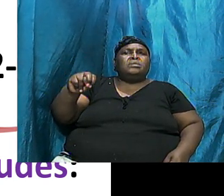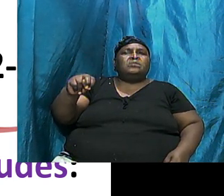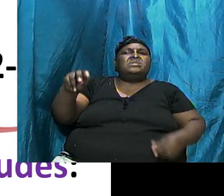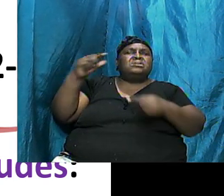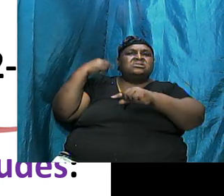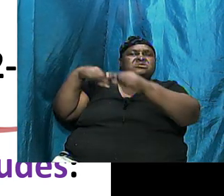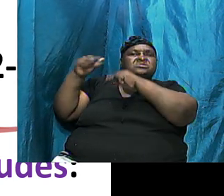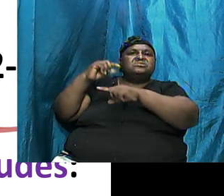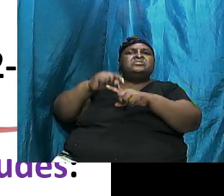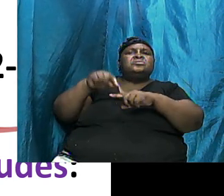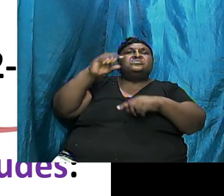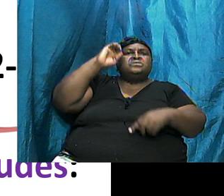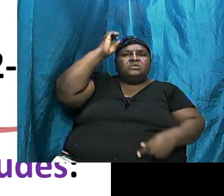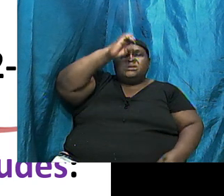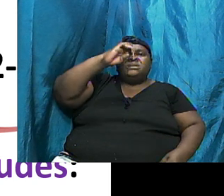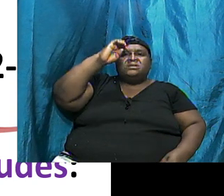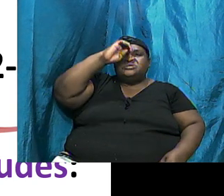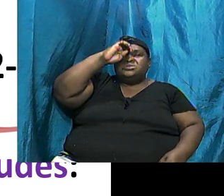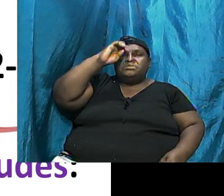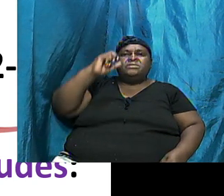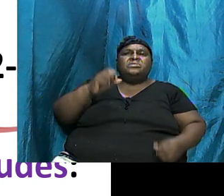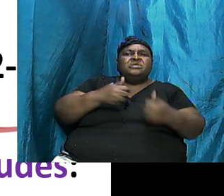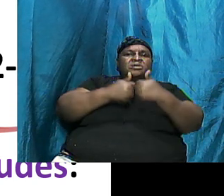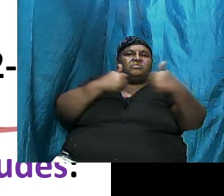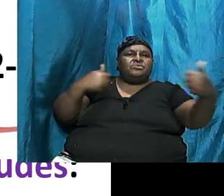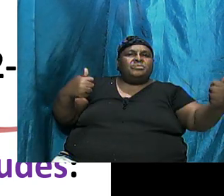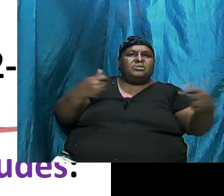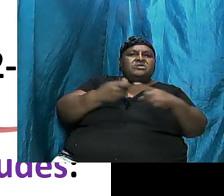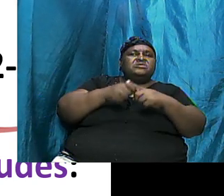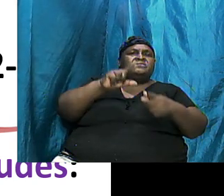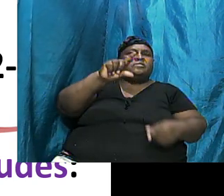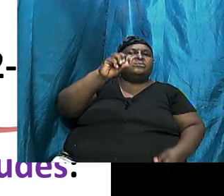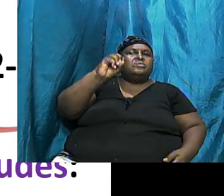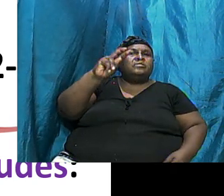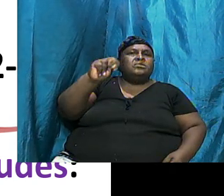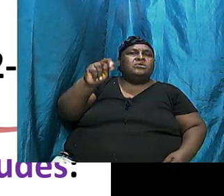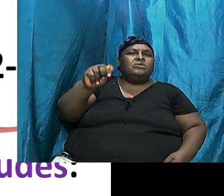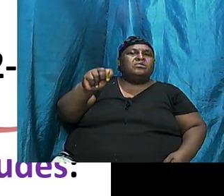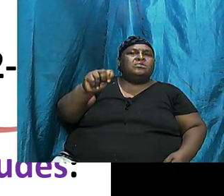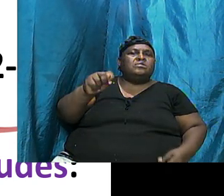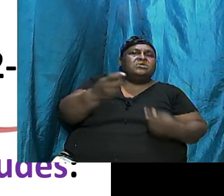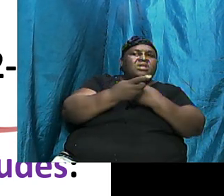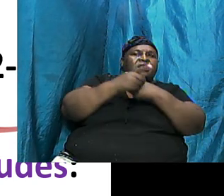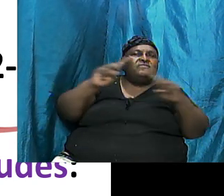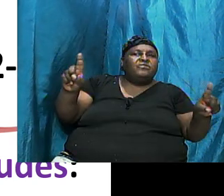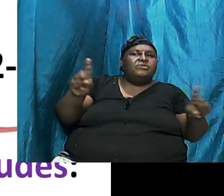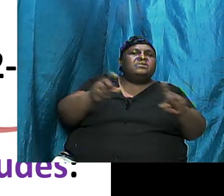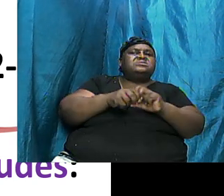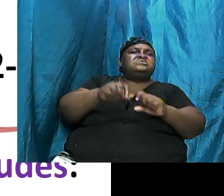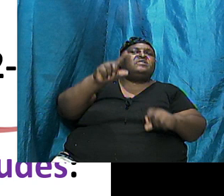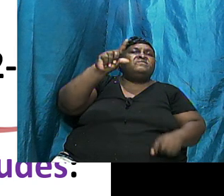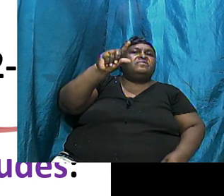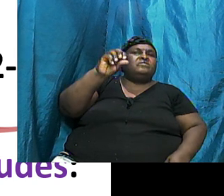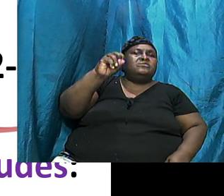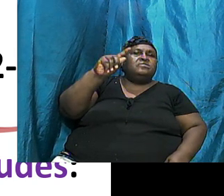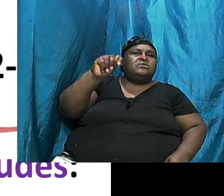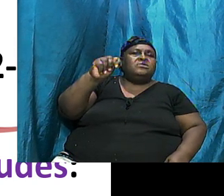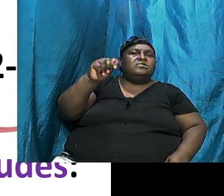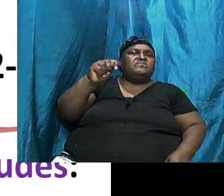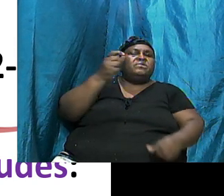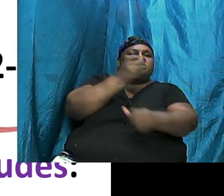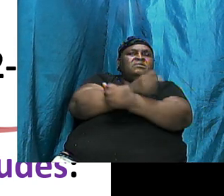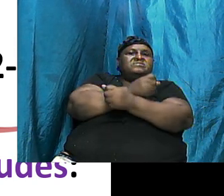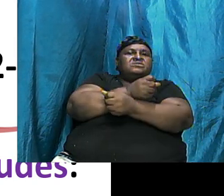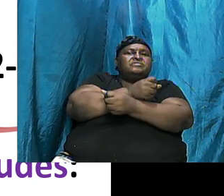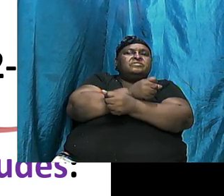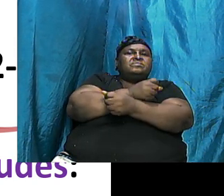Down Into Egypt His Separation From Lot His Deliverance Of Lot From Captivity We Will